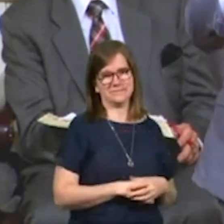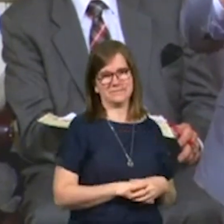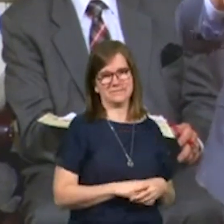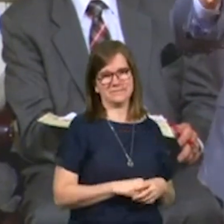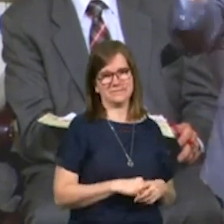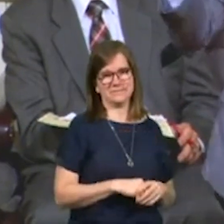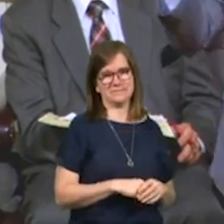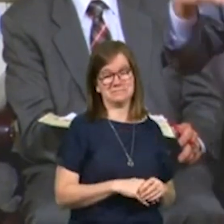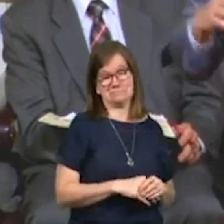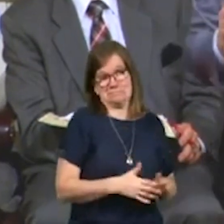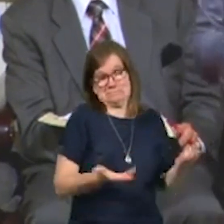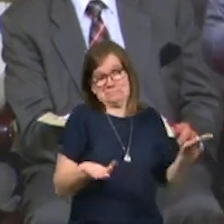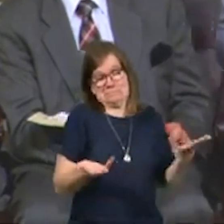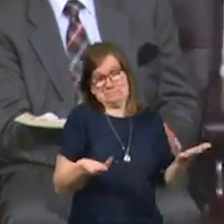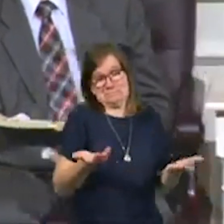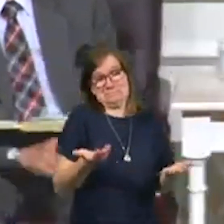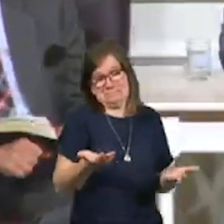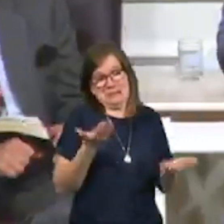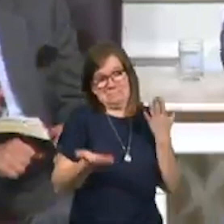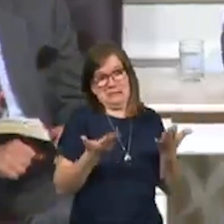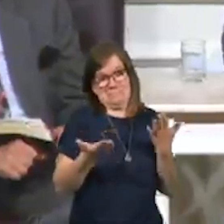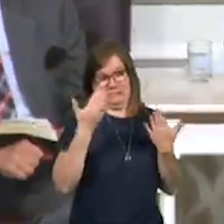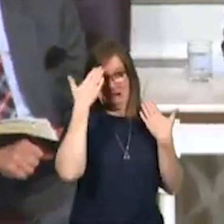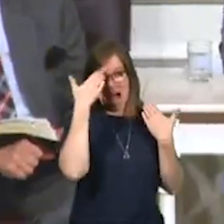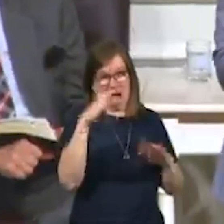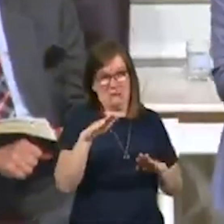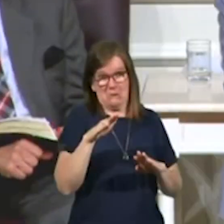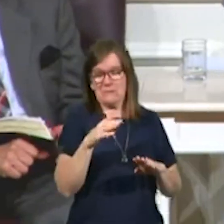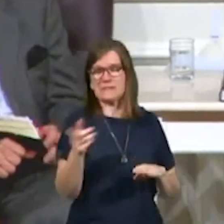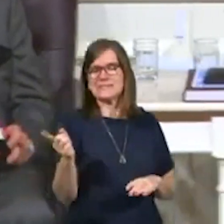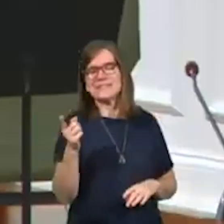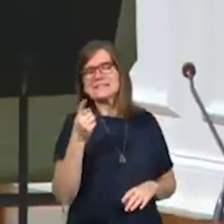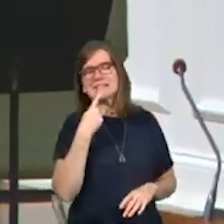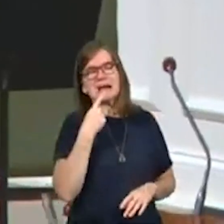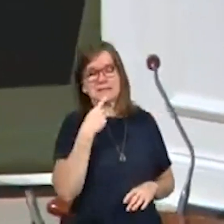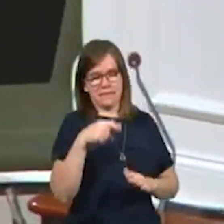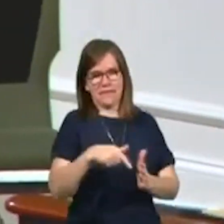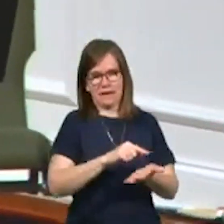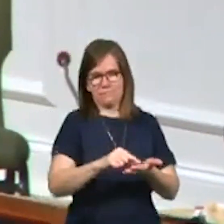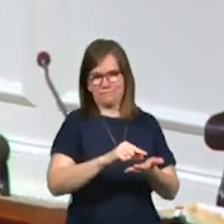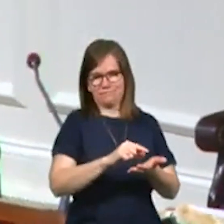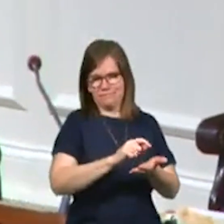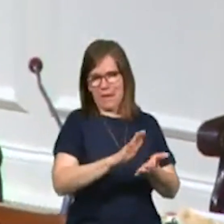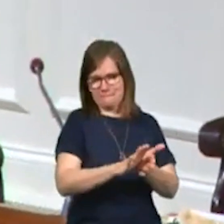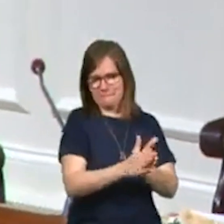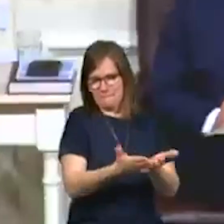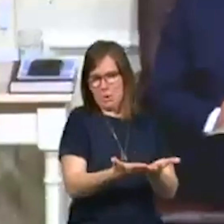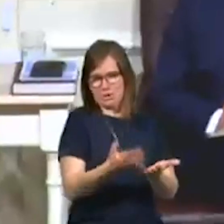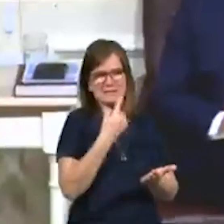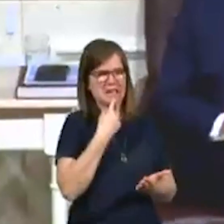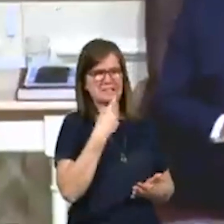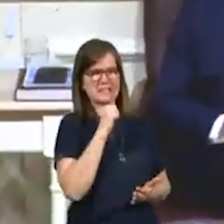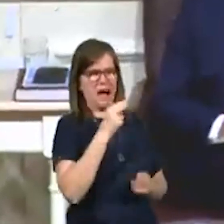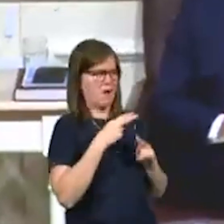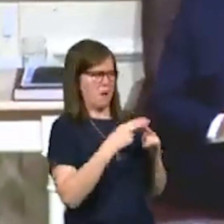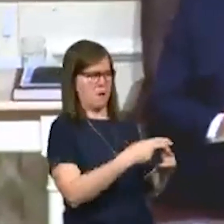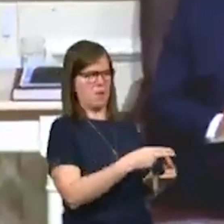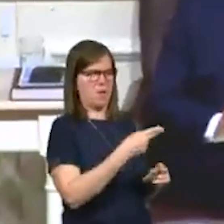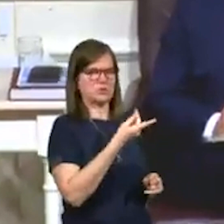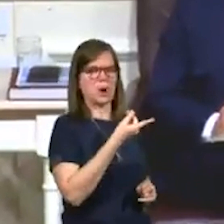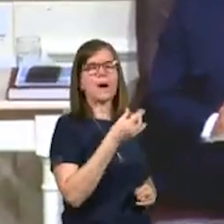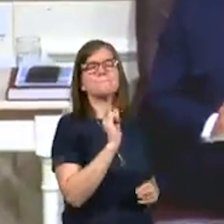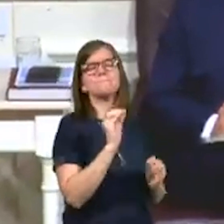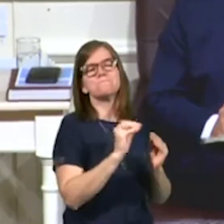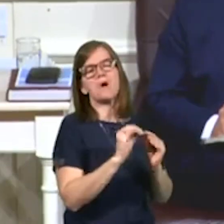Really? The, the, and maybe it is, I don't know. But he said, he said he wasn't calling her like a, a loose dog. He was calling her more like a